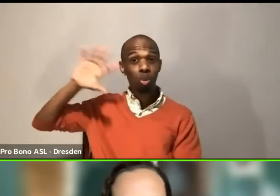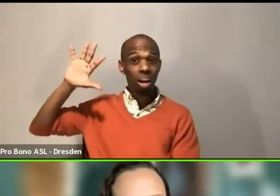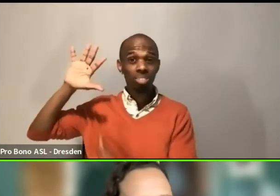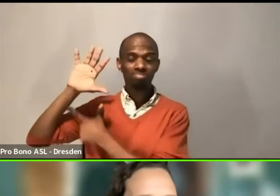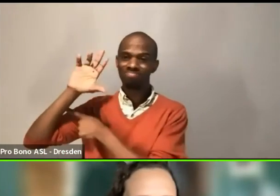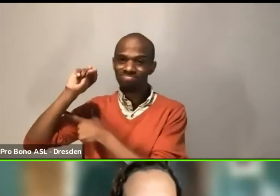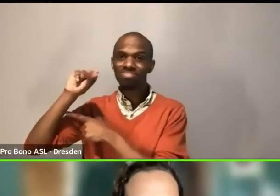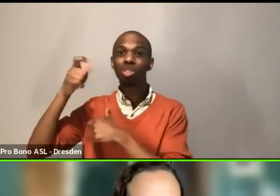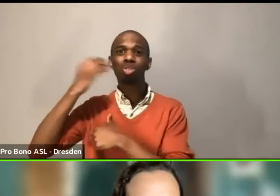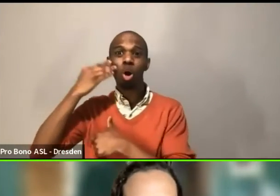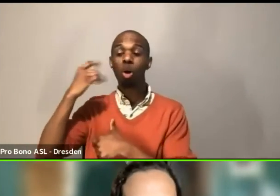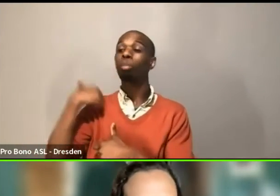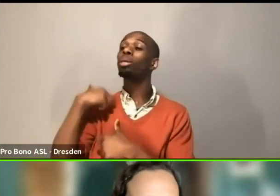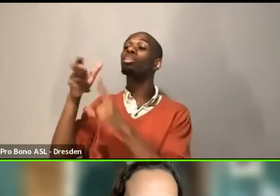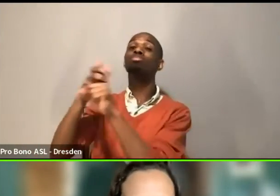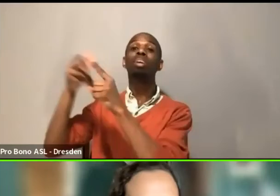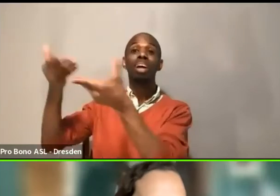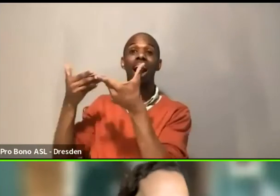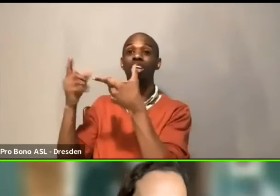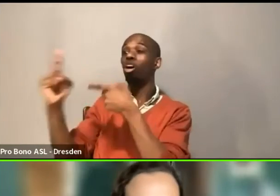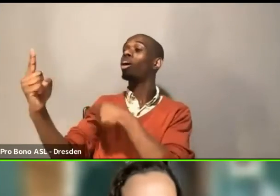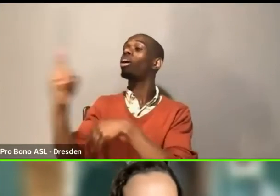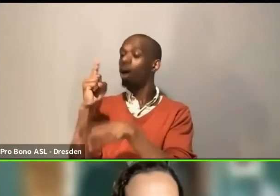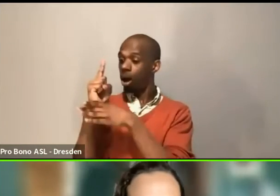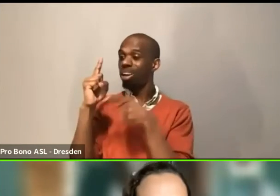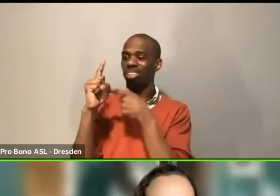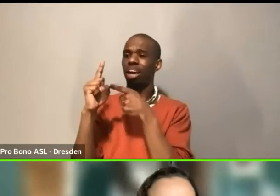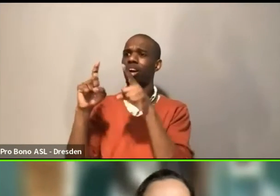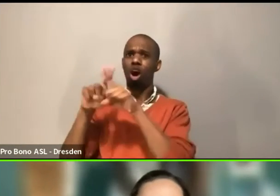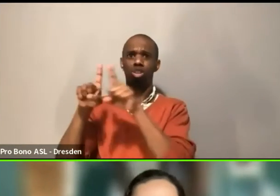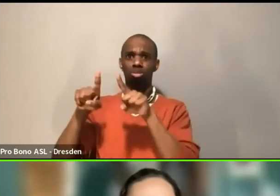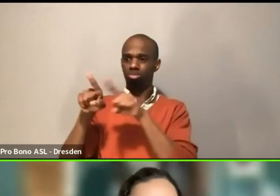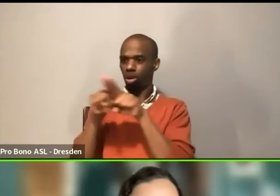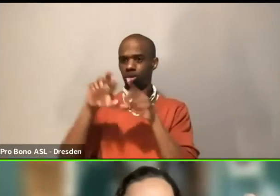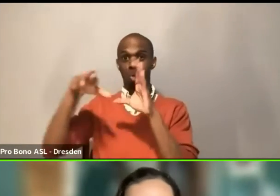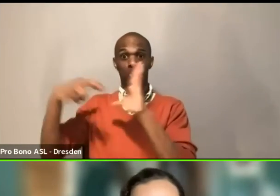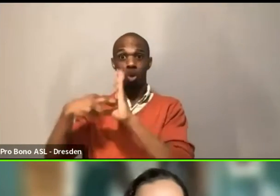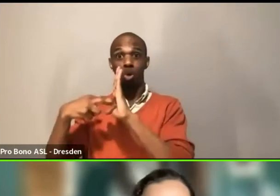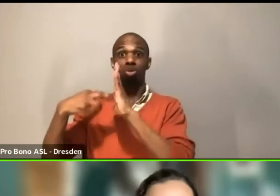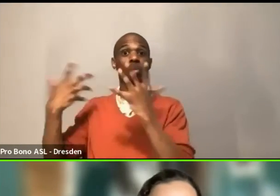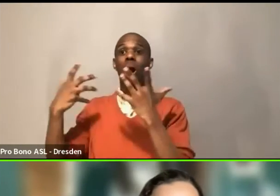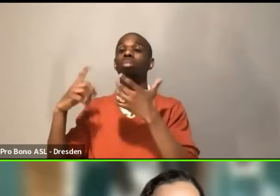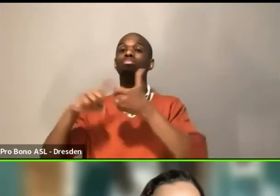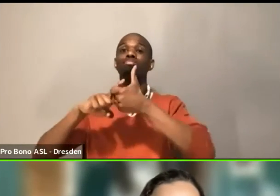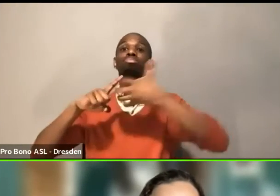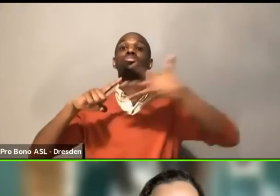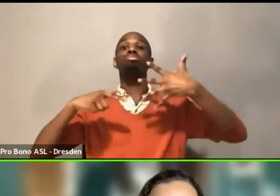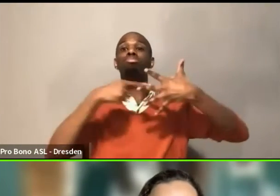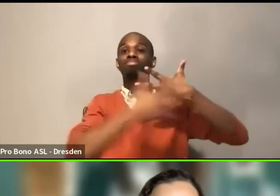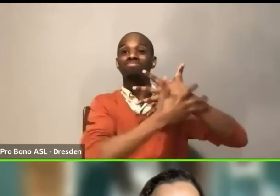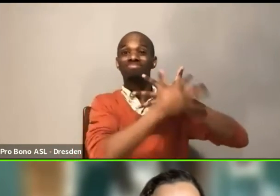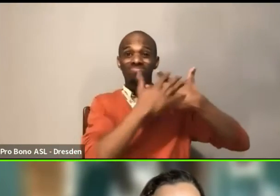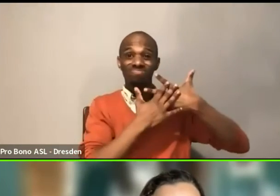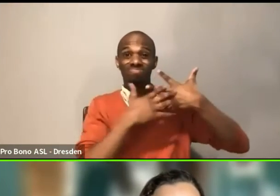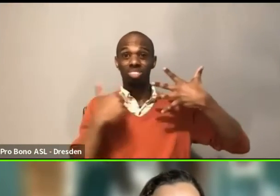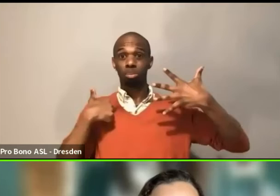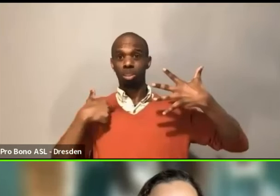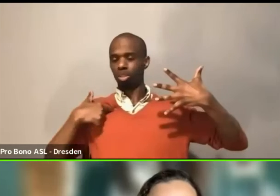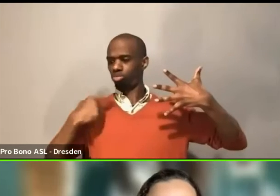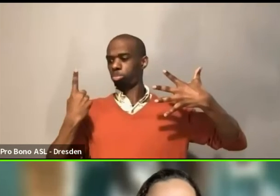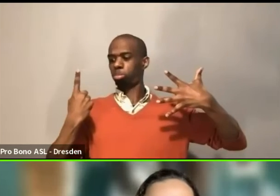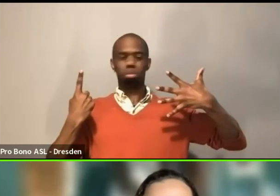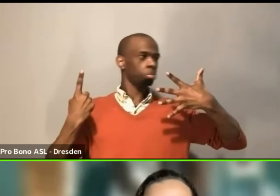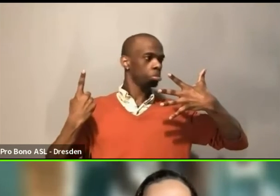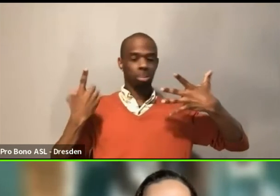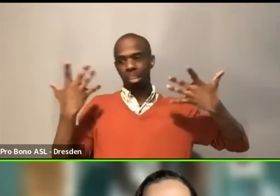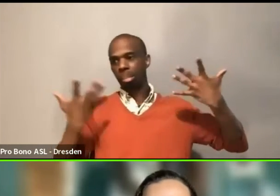vineyard or working at the public are working at page 73 are working everywhere. And same, similar to the designers as well and all the rest of creative team.